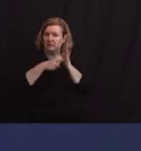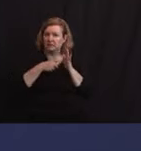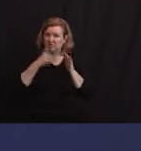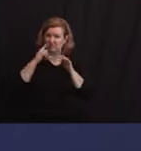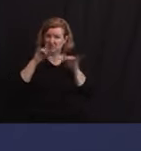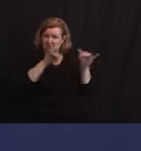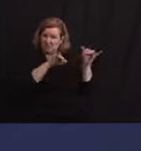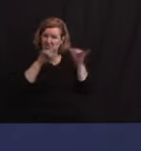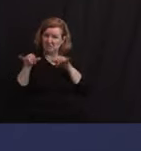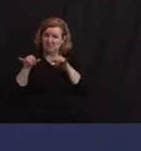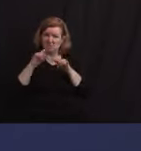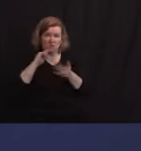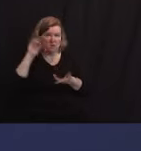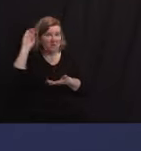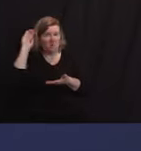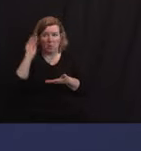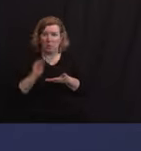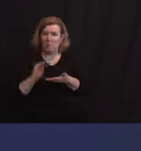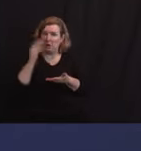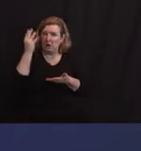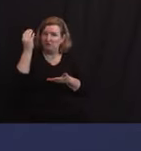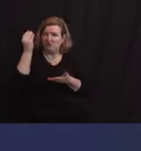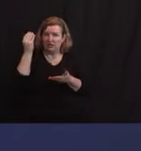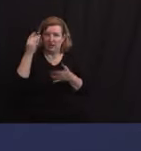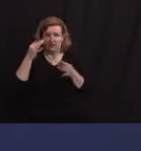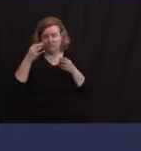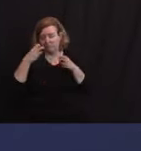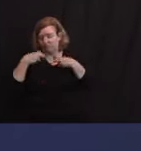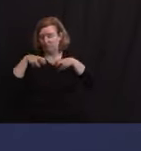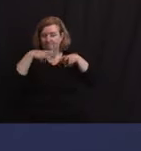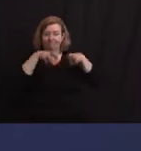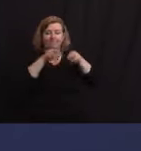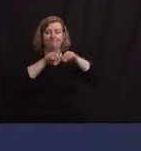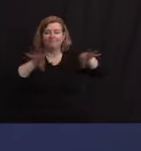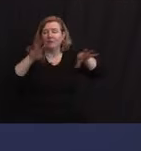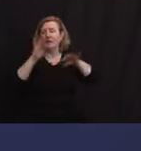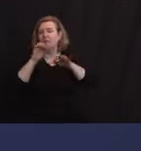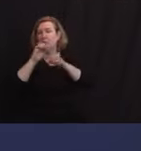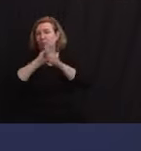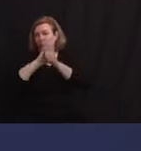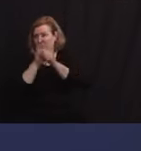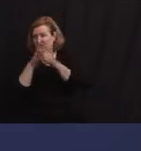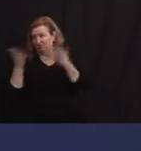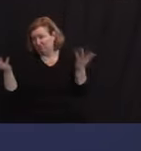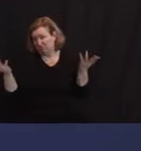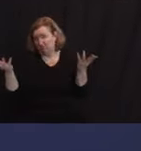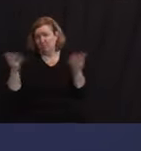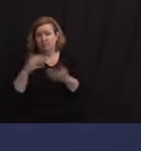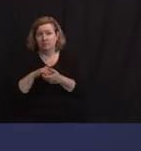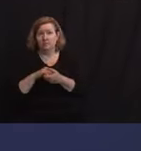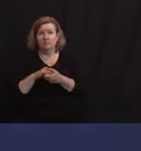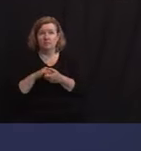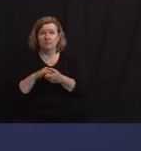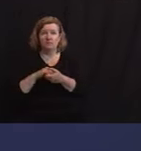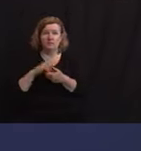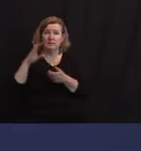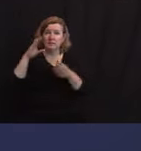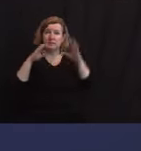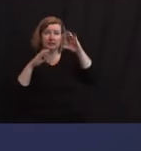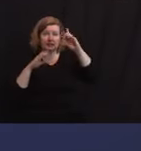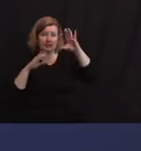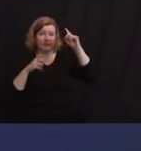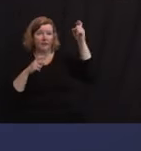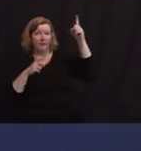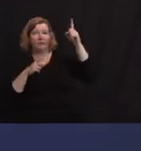outdoor transmission of coronavirus. Similarly, the CDC said that there's a 1 in 10,000 chance of getting COVID from a